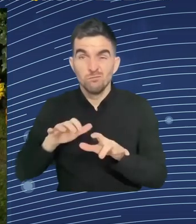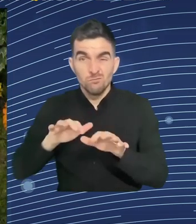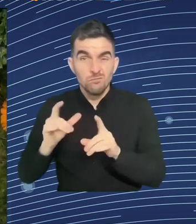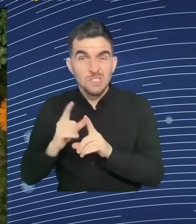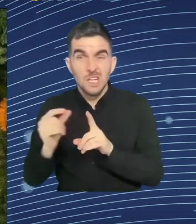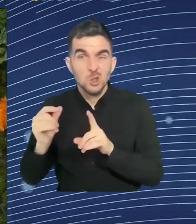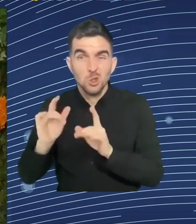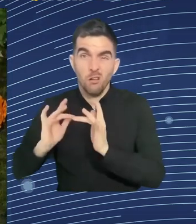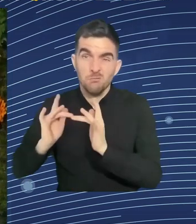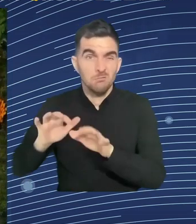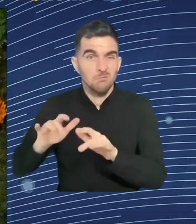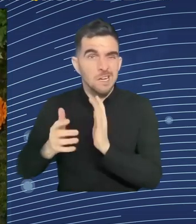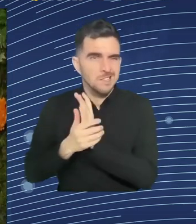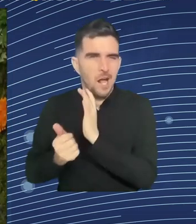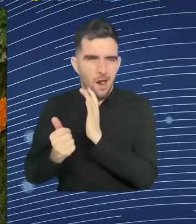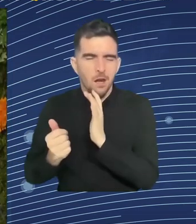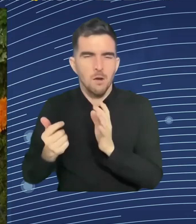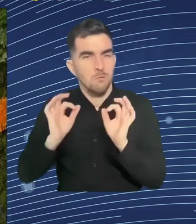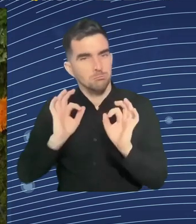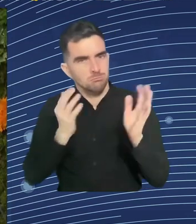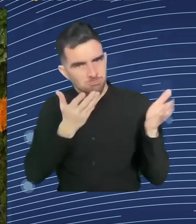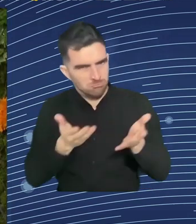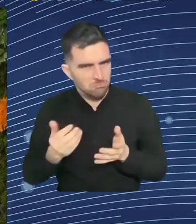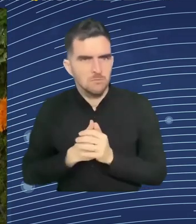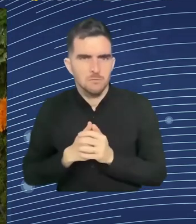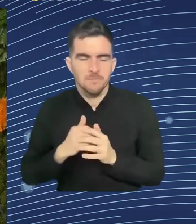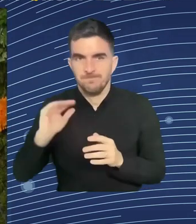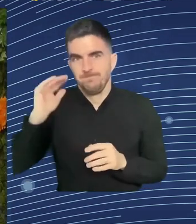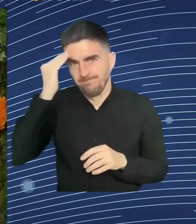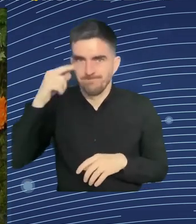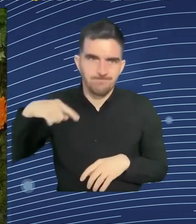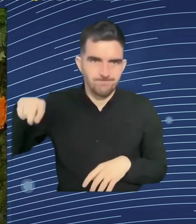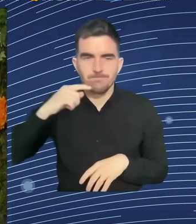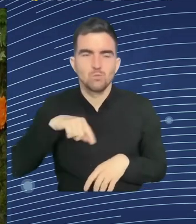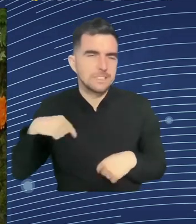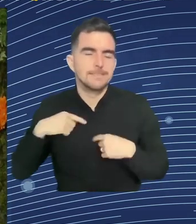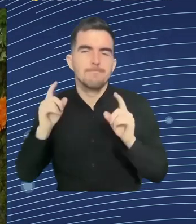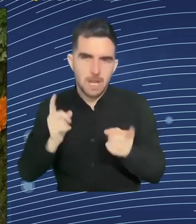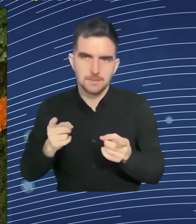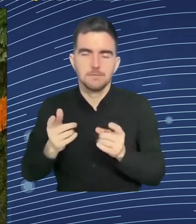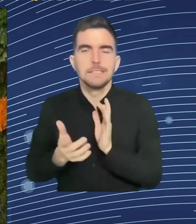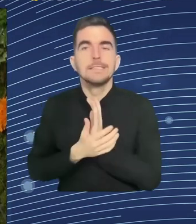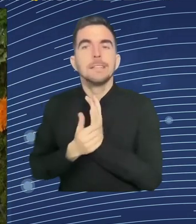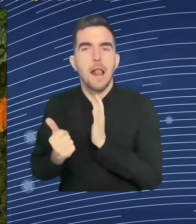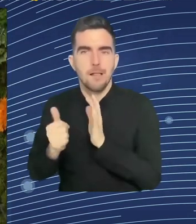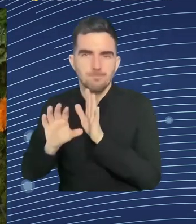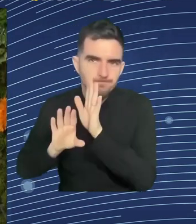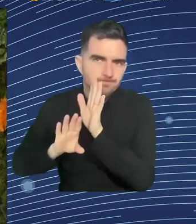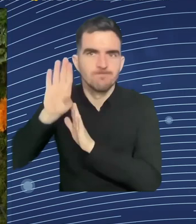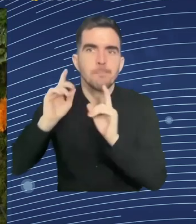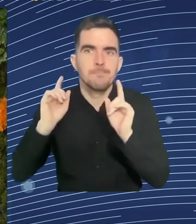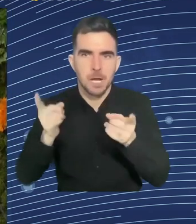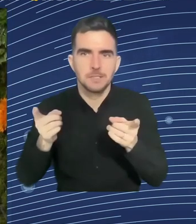-skill people in Europe. And you have a lot of experience in re-skilling programs. What do you think, and there's lots of